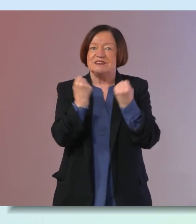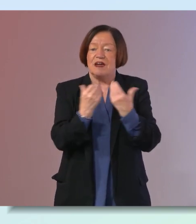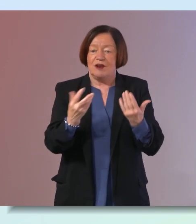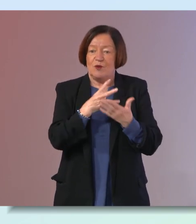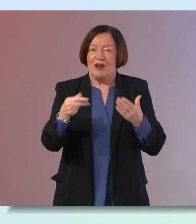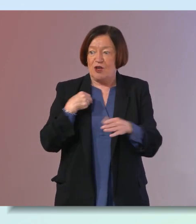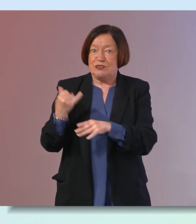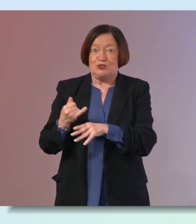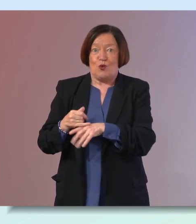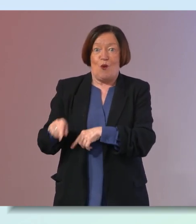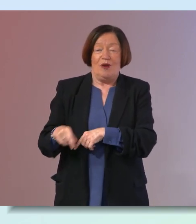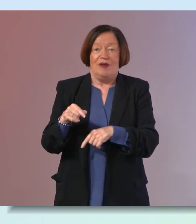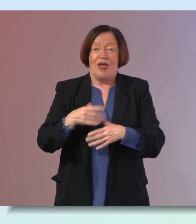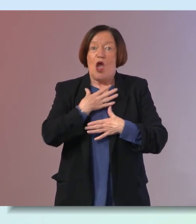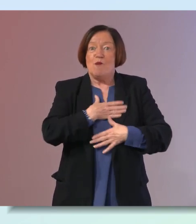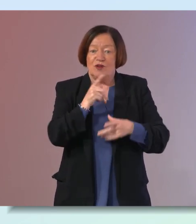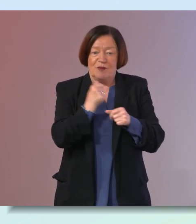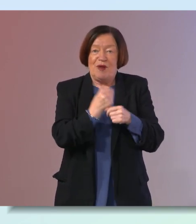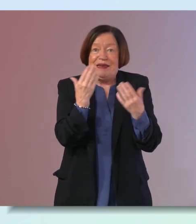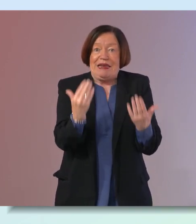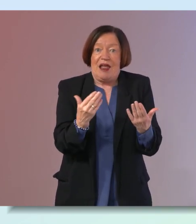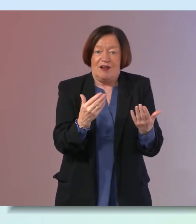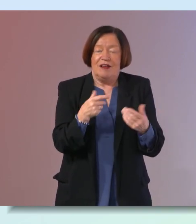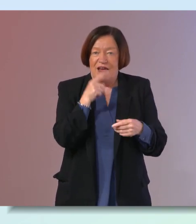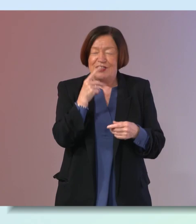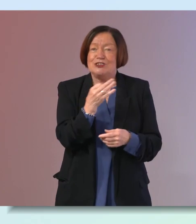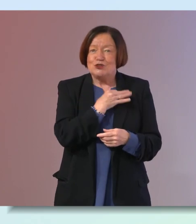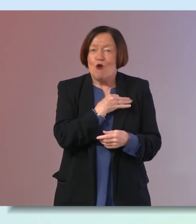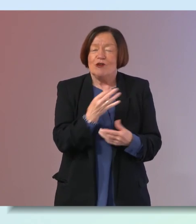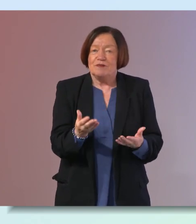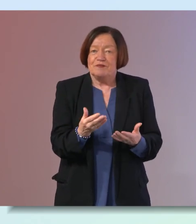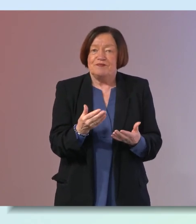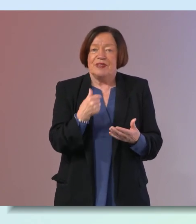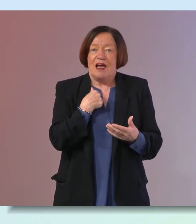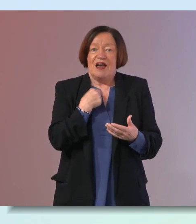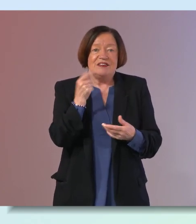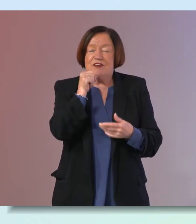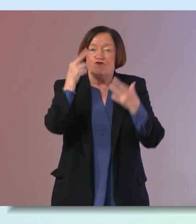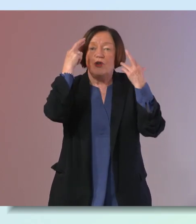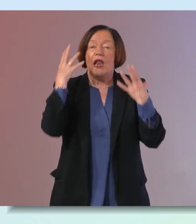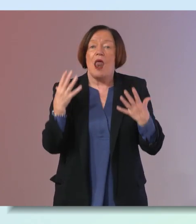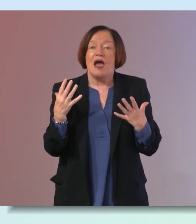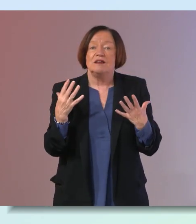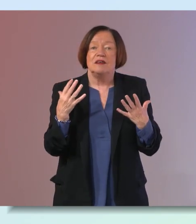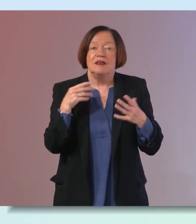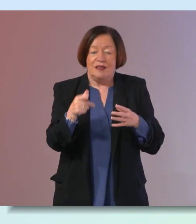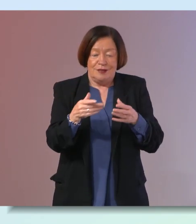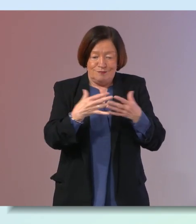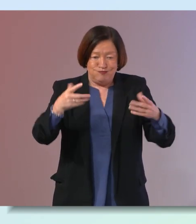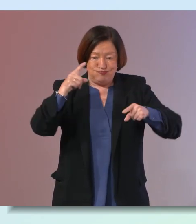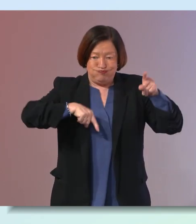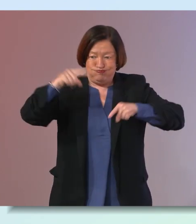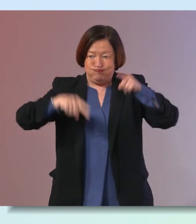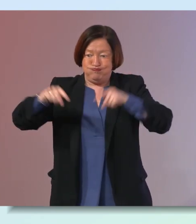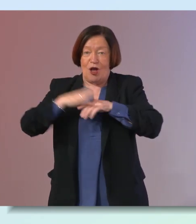i was at school and emotions are talked about all the time which i think is really really good and i didn't even realize the spectrum of emotions